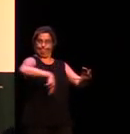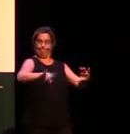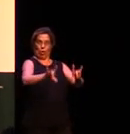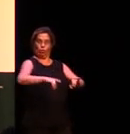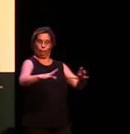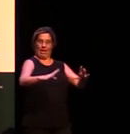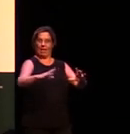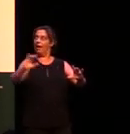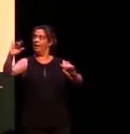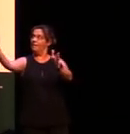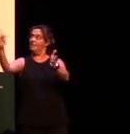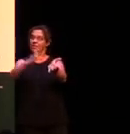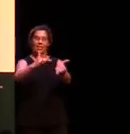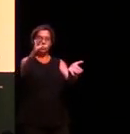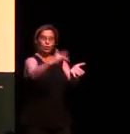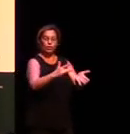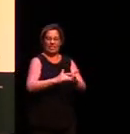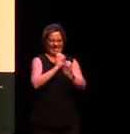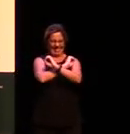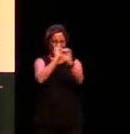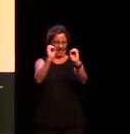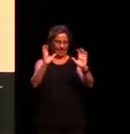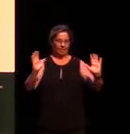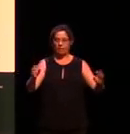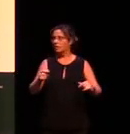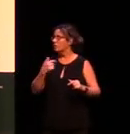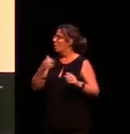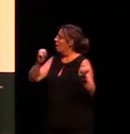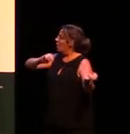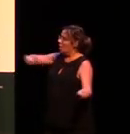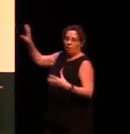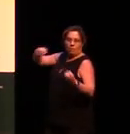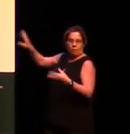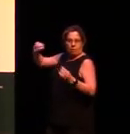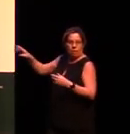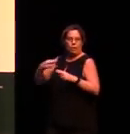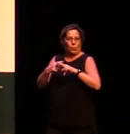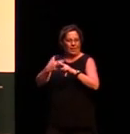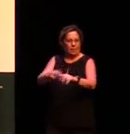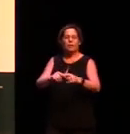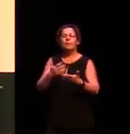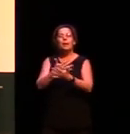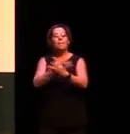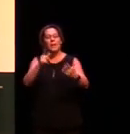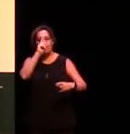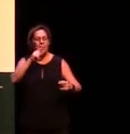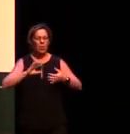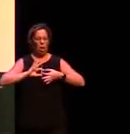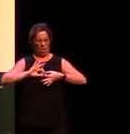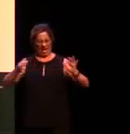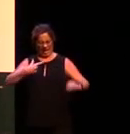overview of what I've done although Nick has actually covered some of this so I can go fairly quickly but people often don't know what linguists do